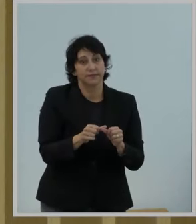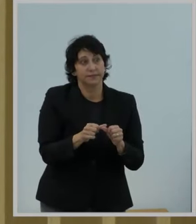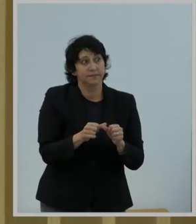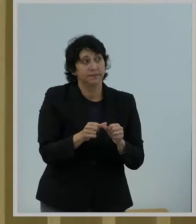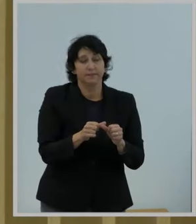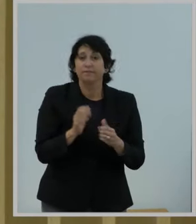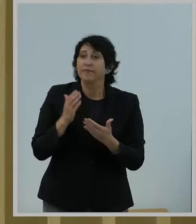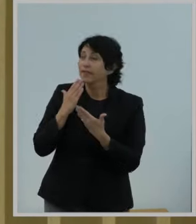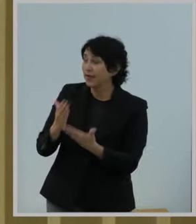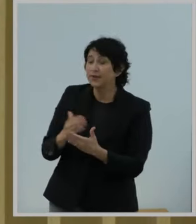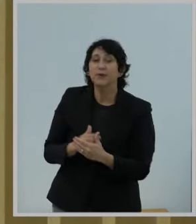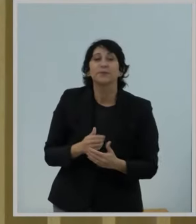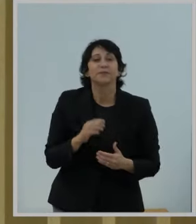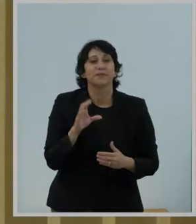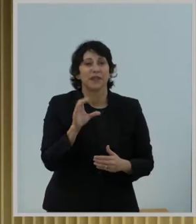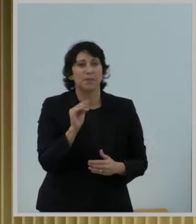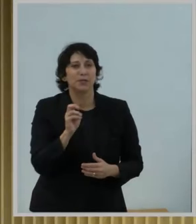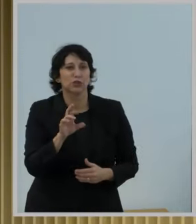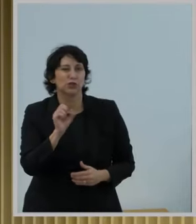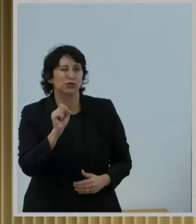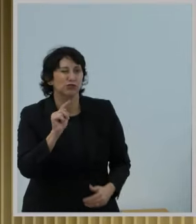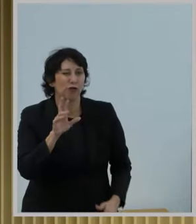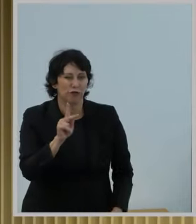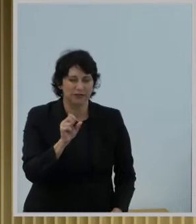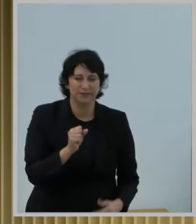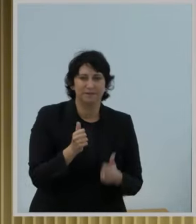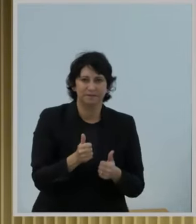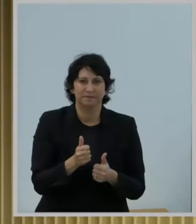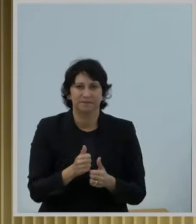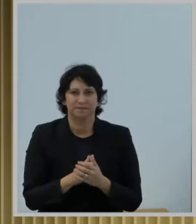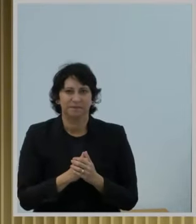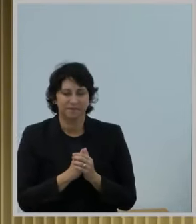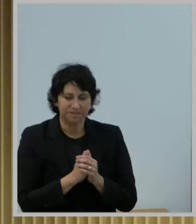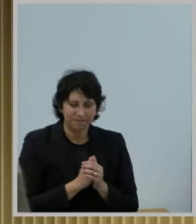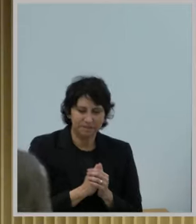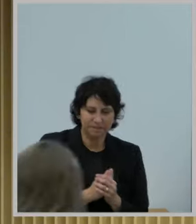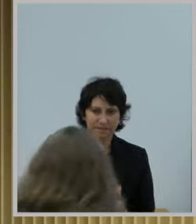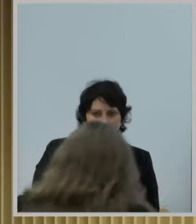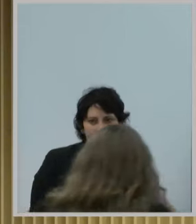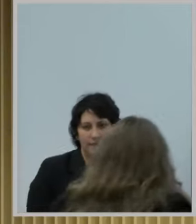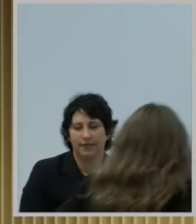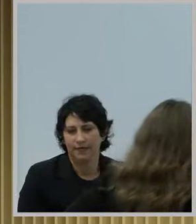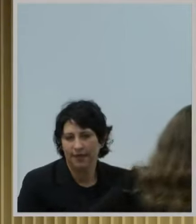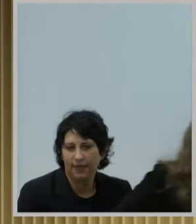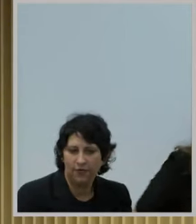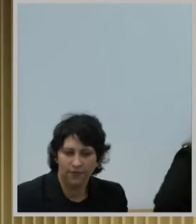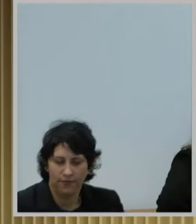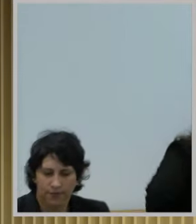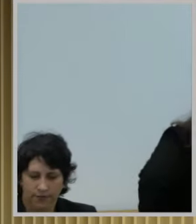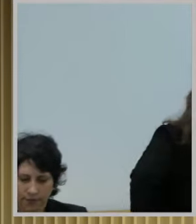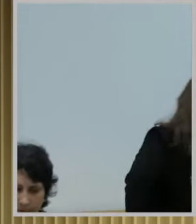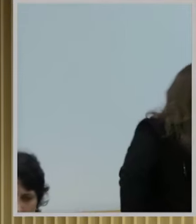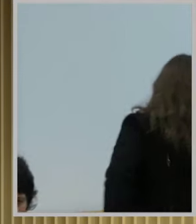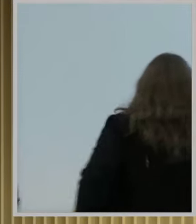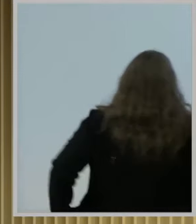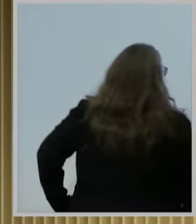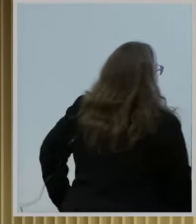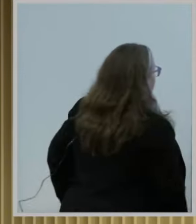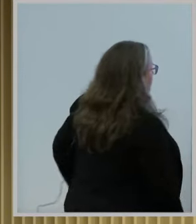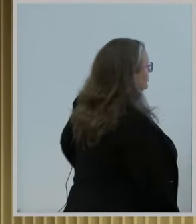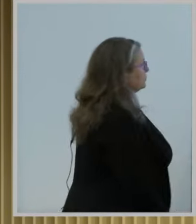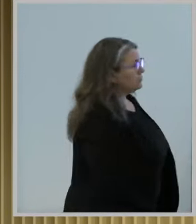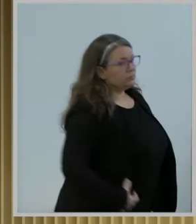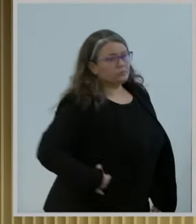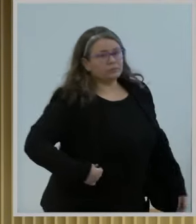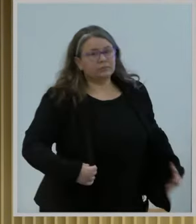Thank you. Commissioner Starks. Thank you, Madam Chairwoman. First, I would like to welcome fellow Commissioner Gomez.